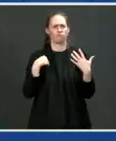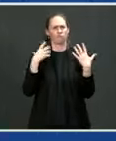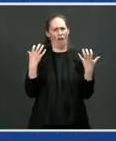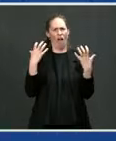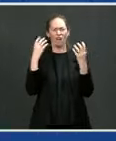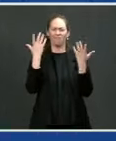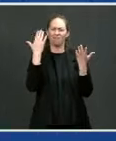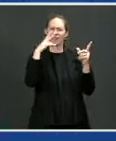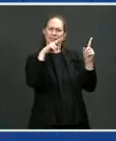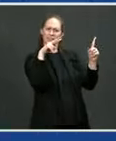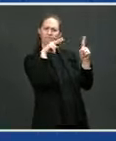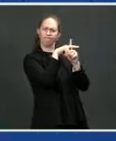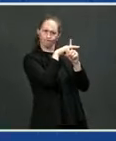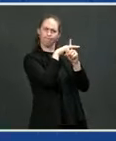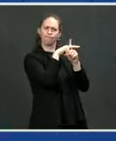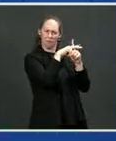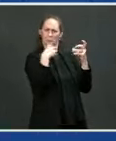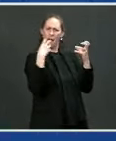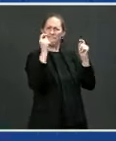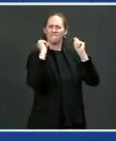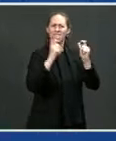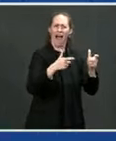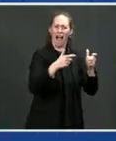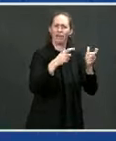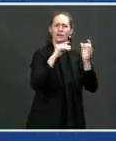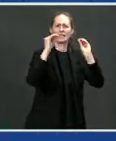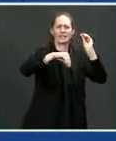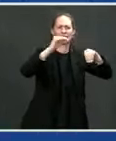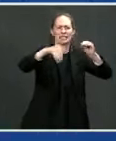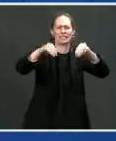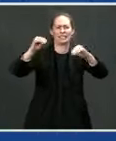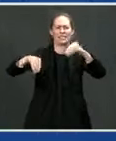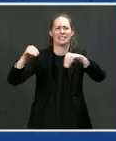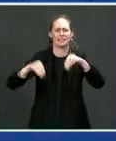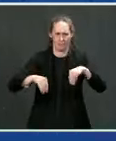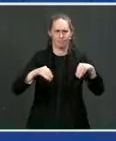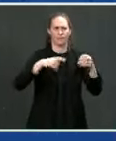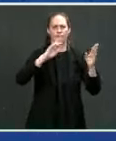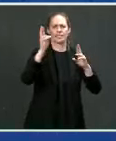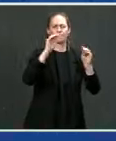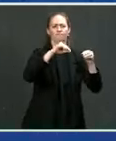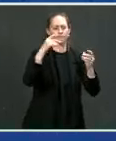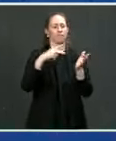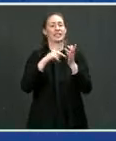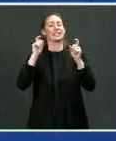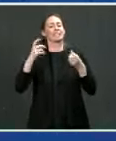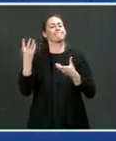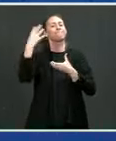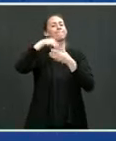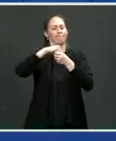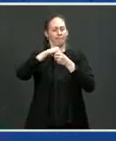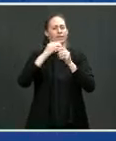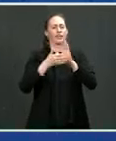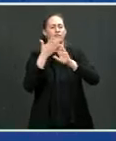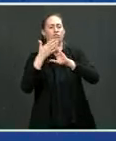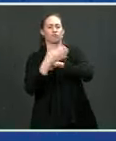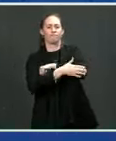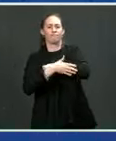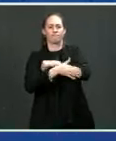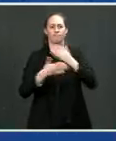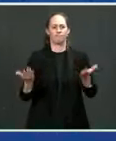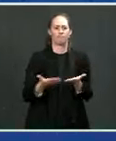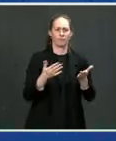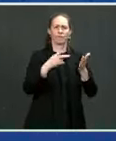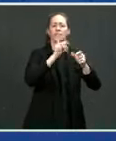electrification, but they need help on charging and infrastructure. So we have a business that's doing just that. But I believe the fastest way